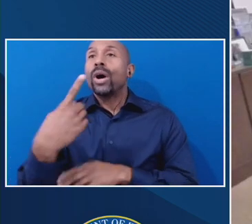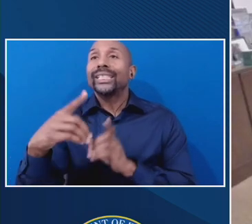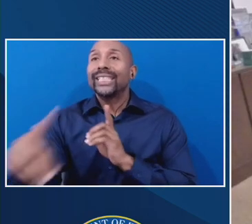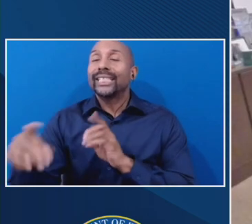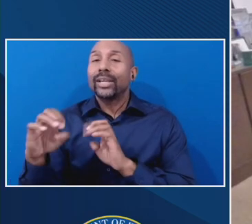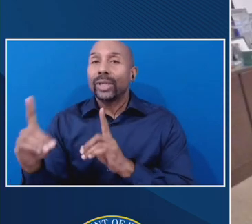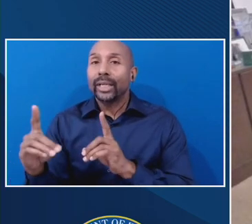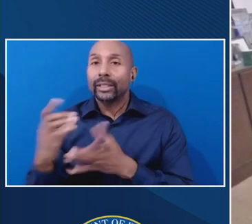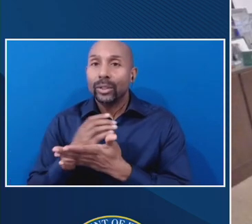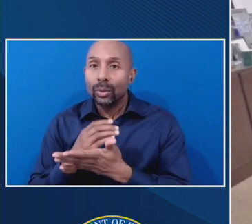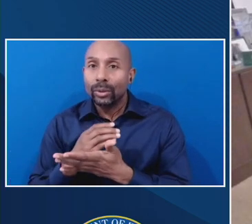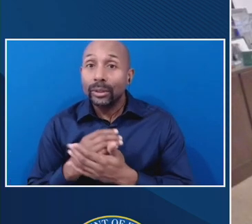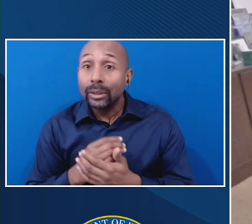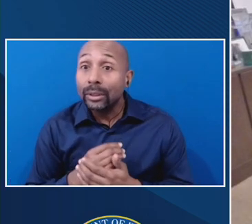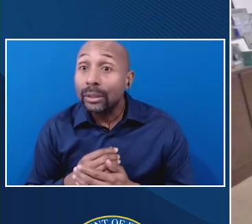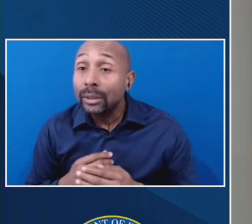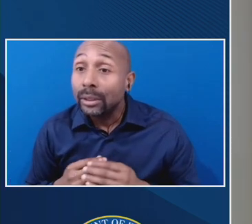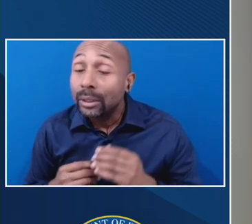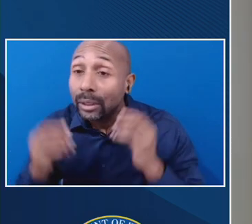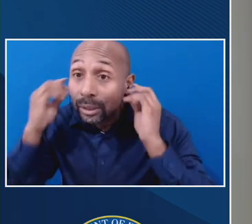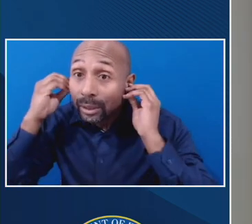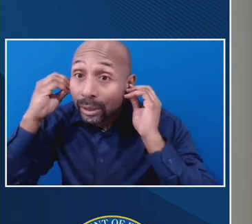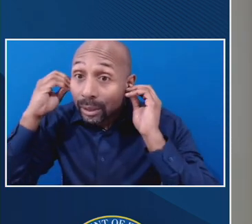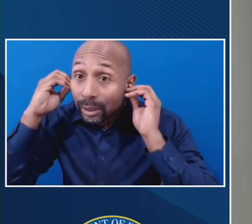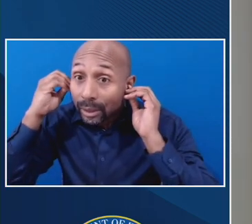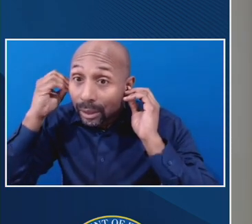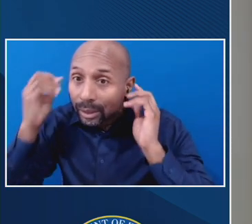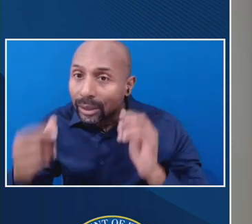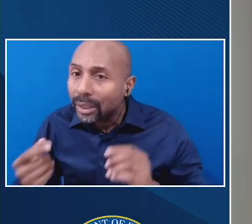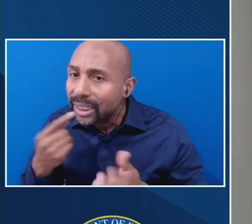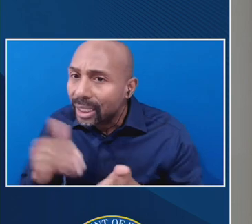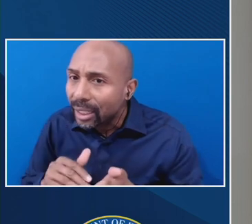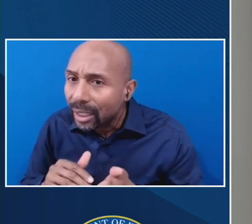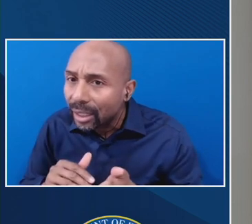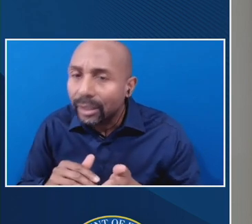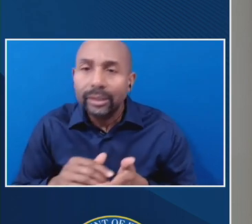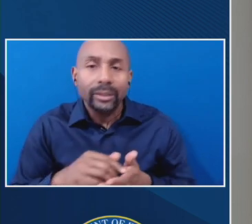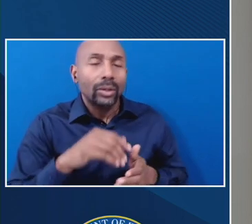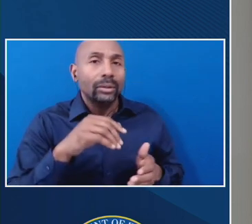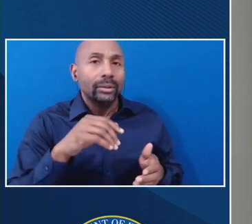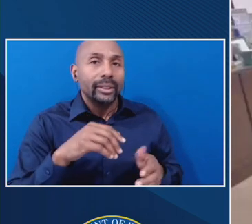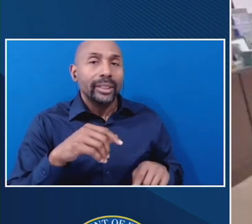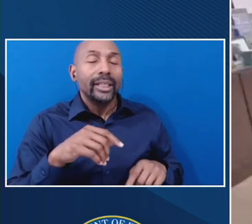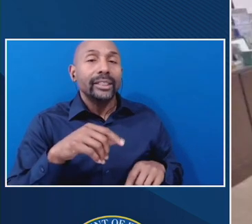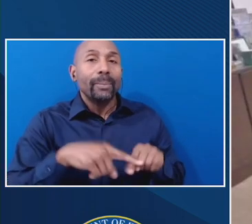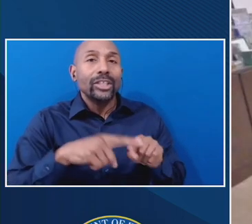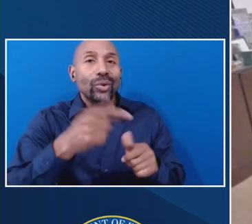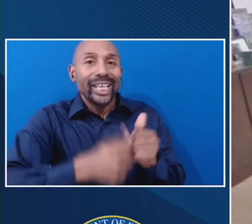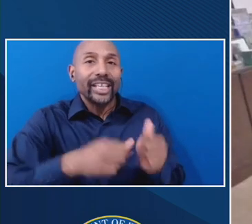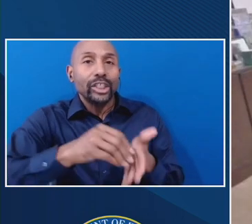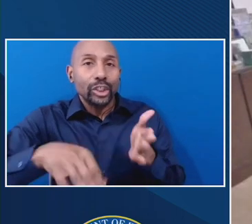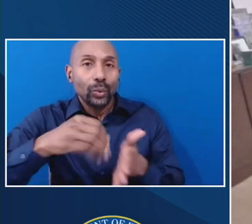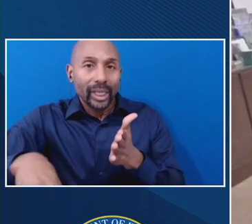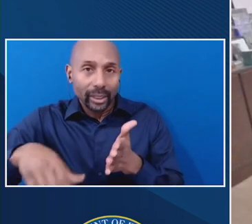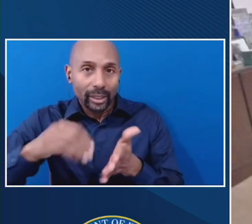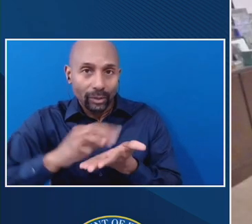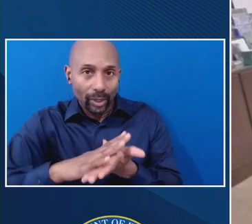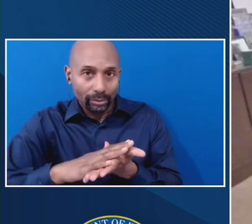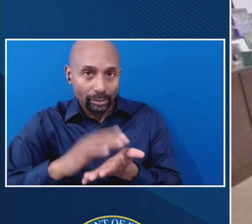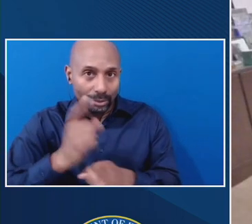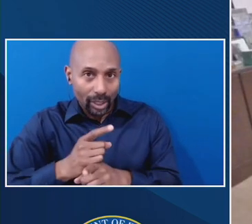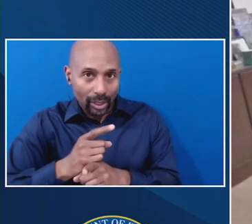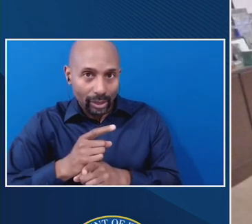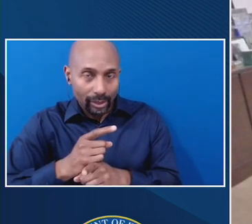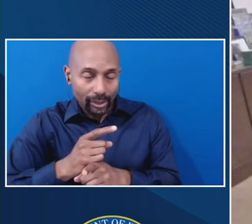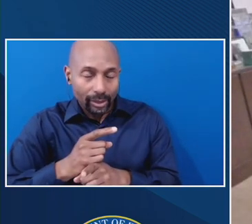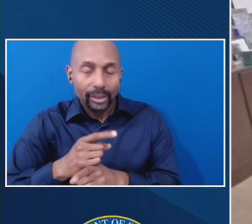handled by students. And it would be handled what? Sorry. By student. Yes, that's right. By student's enrollment type. Okay.